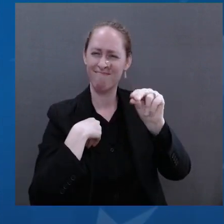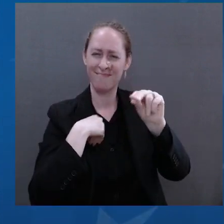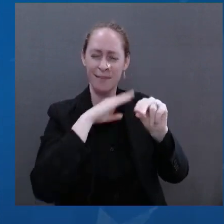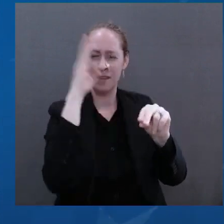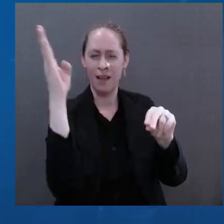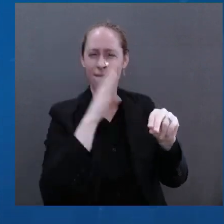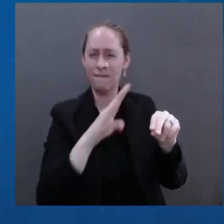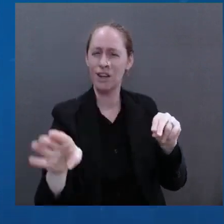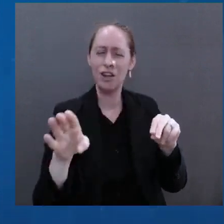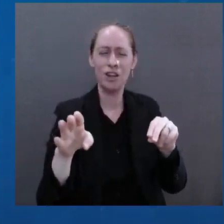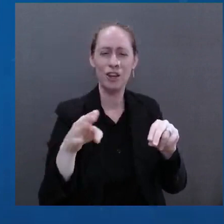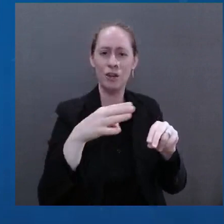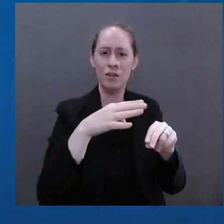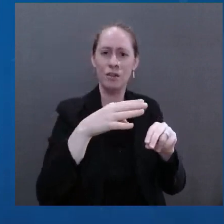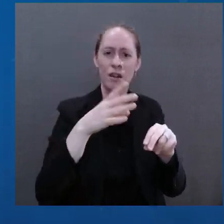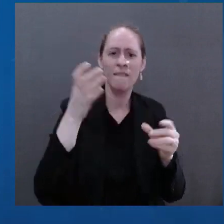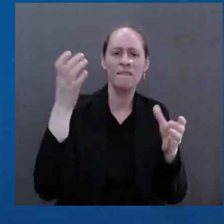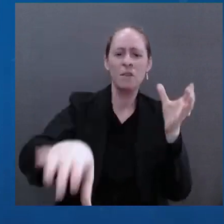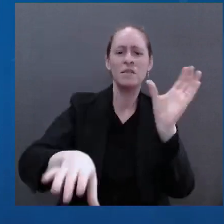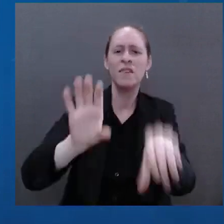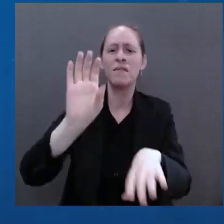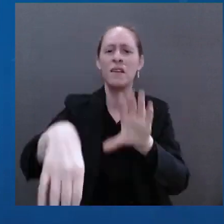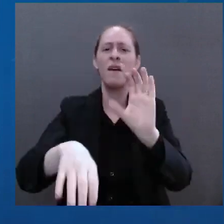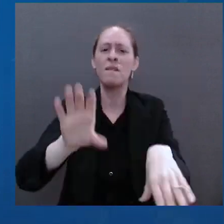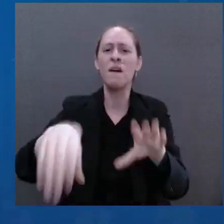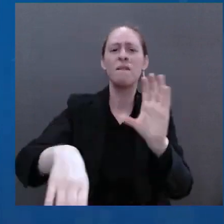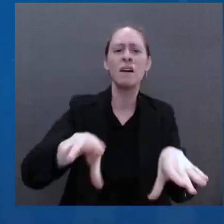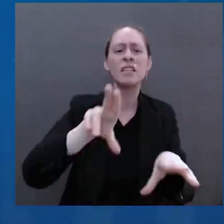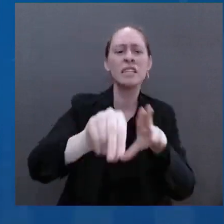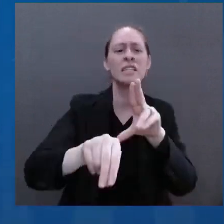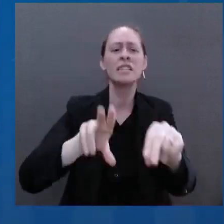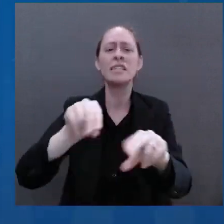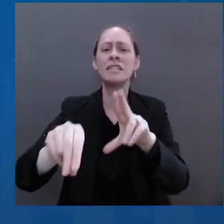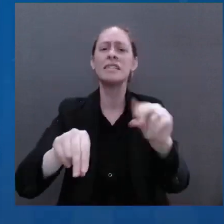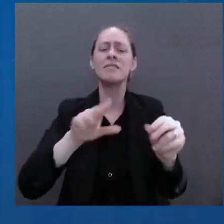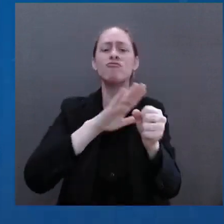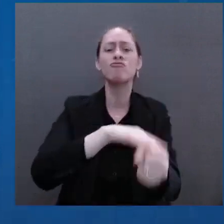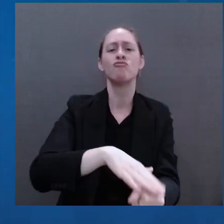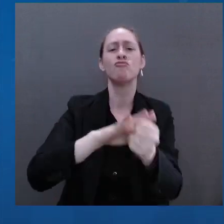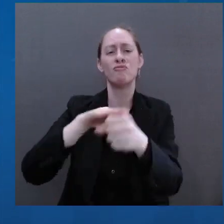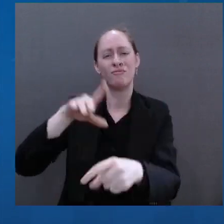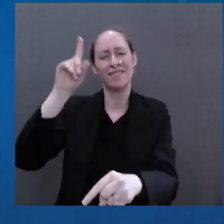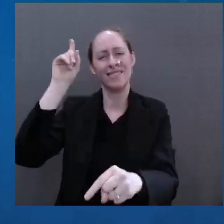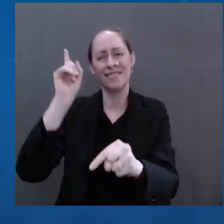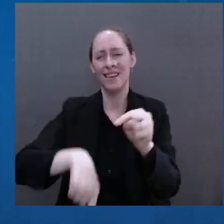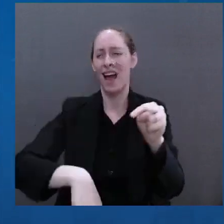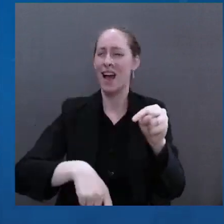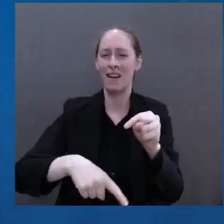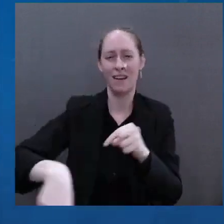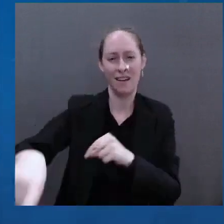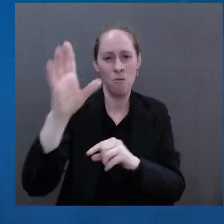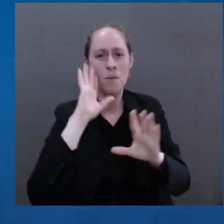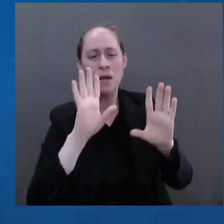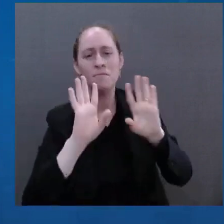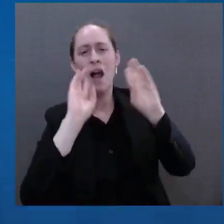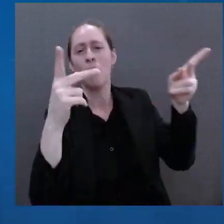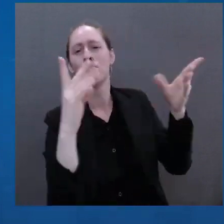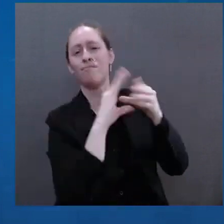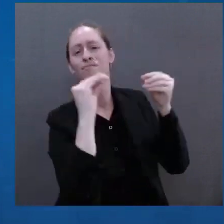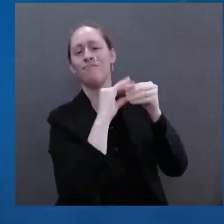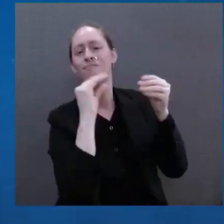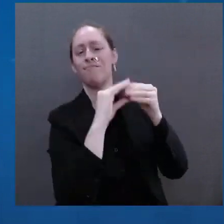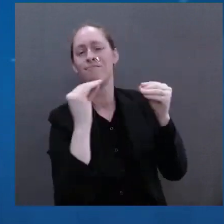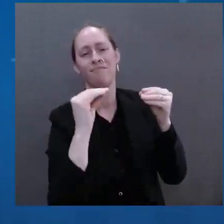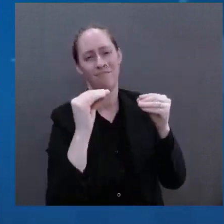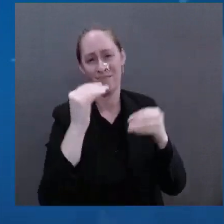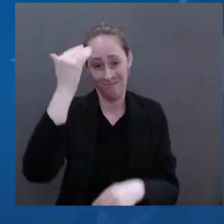for free people refused to live in a world of hopelessness and darkness. We will have a different future, a brighter future,